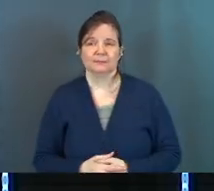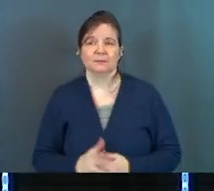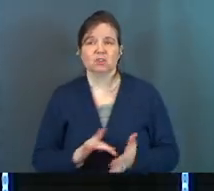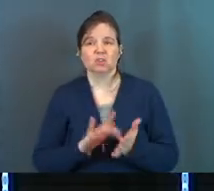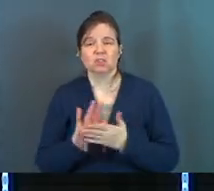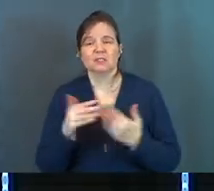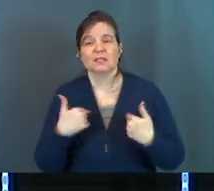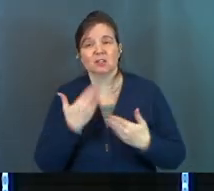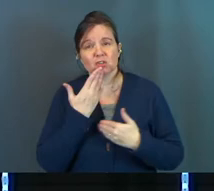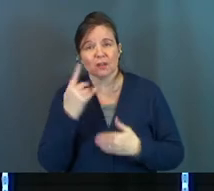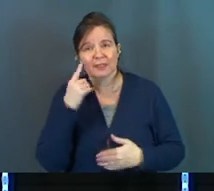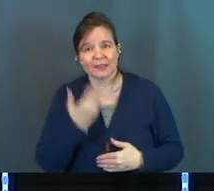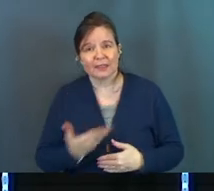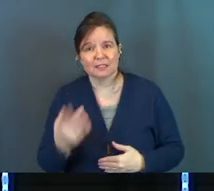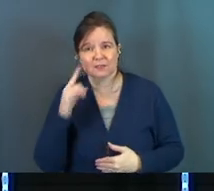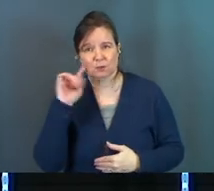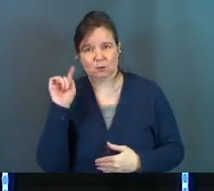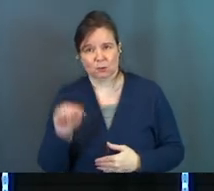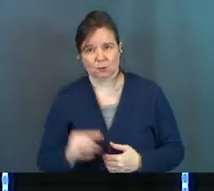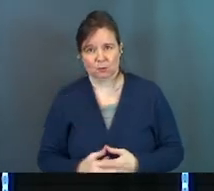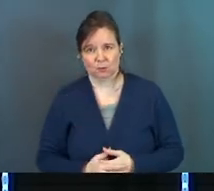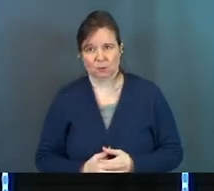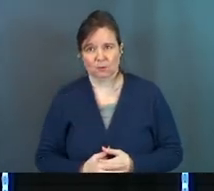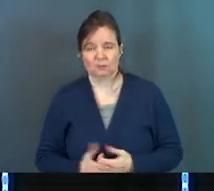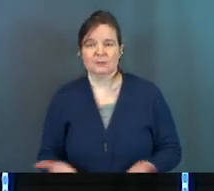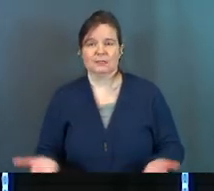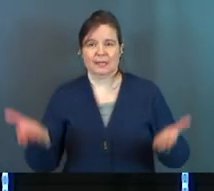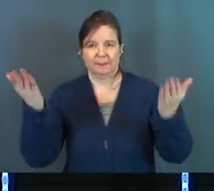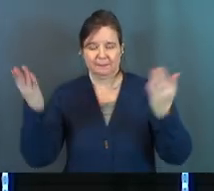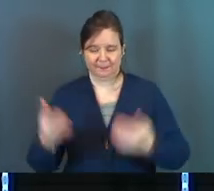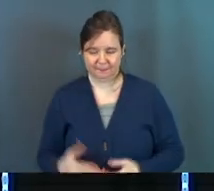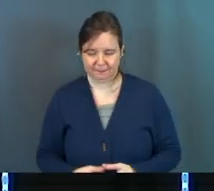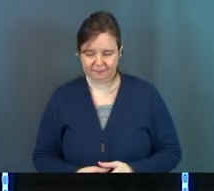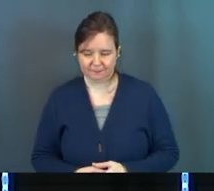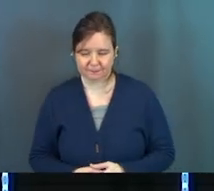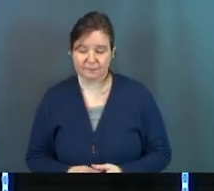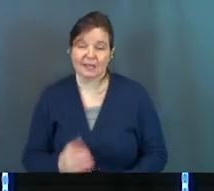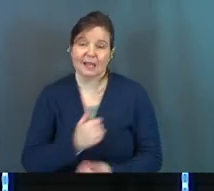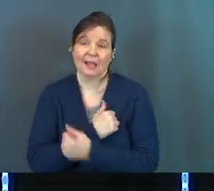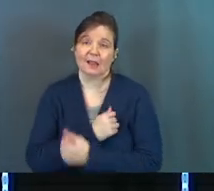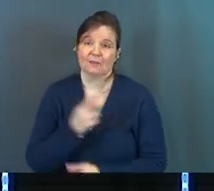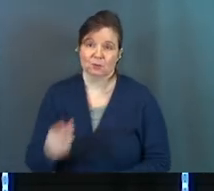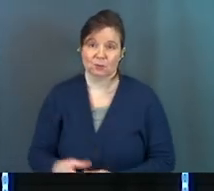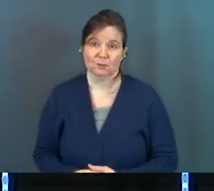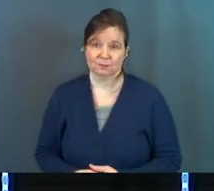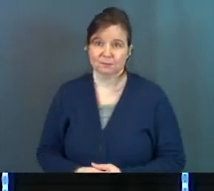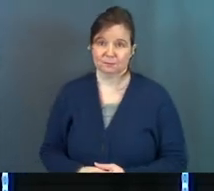See, Jesus has good things for you in this life. Would you stand right now? He loves you.